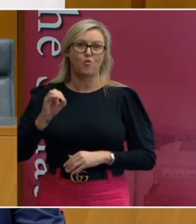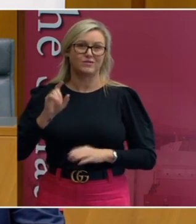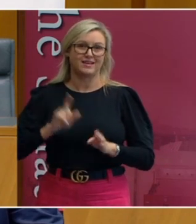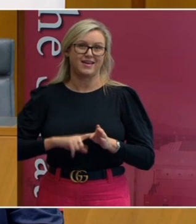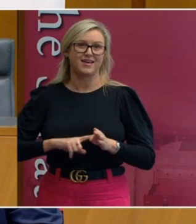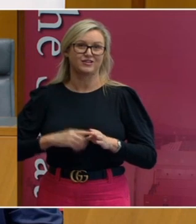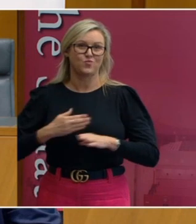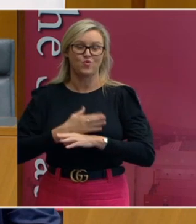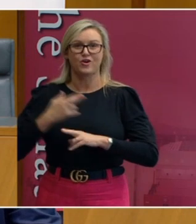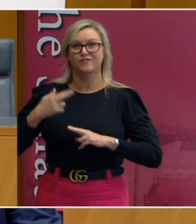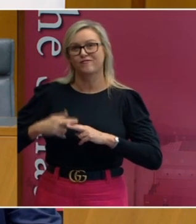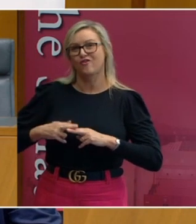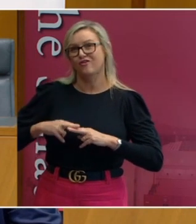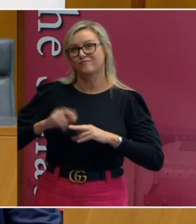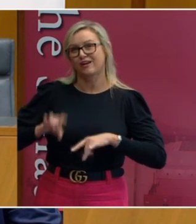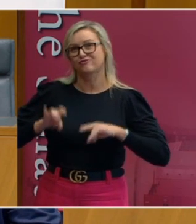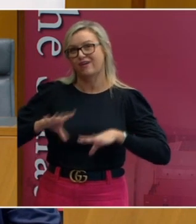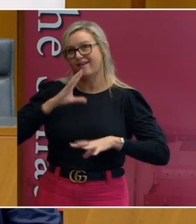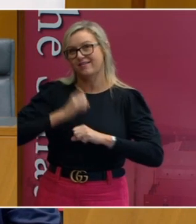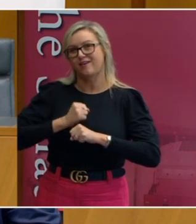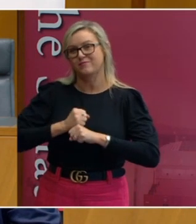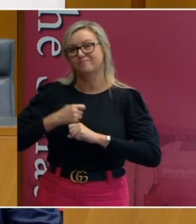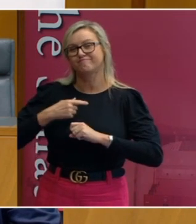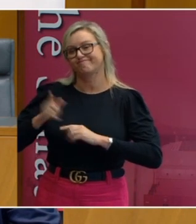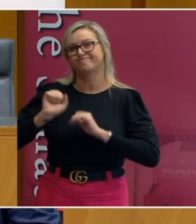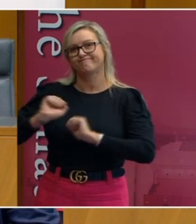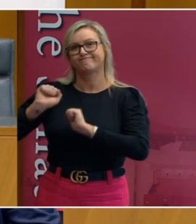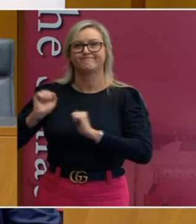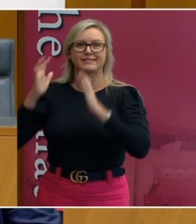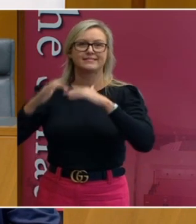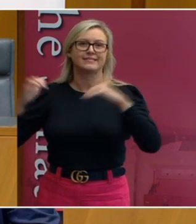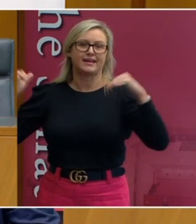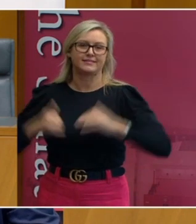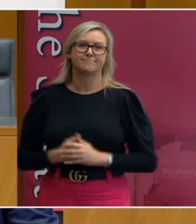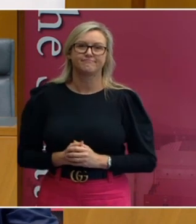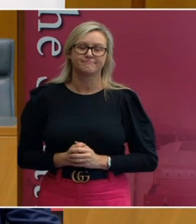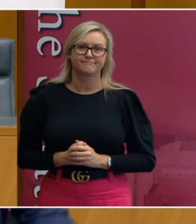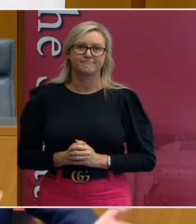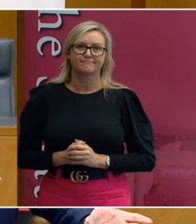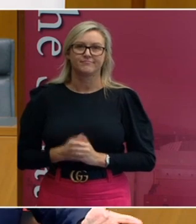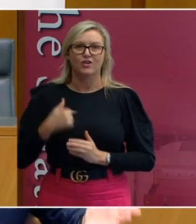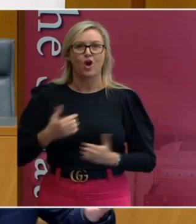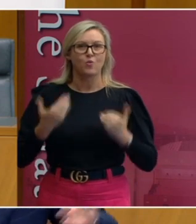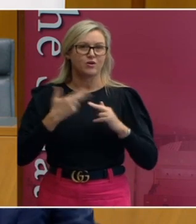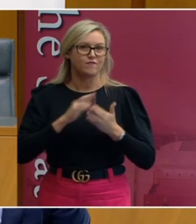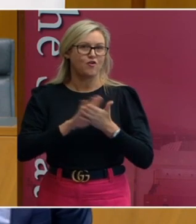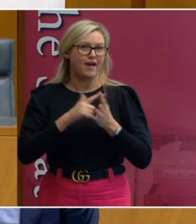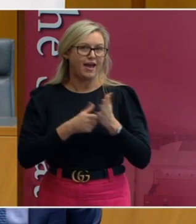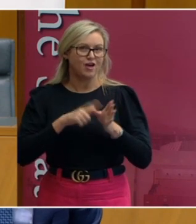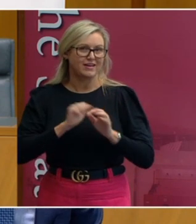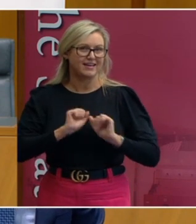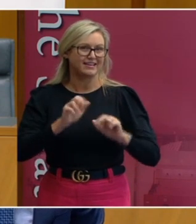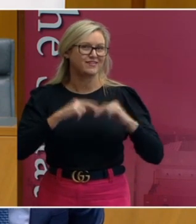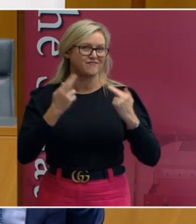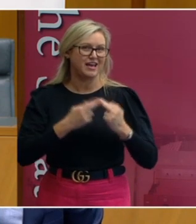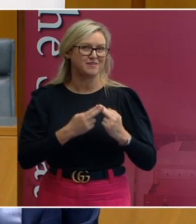service to the Parliament and, in particular, to the Senate. I'd like to extend a very warm welcome to Harry's family who have joined